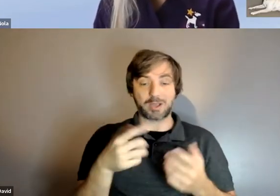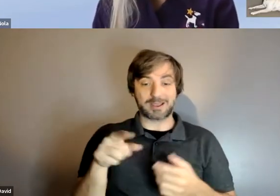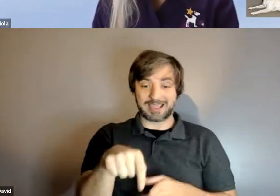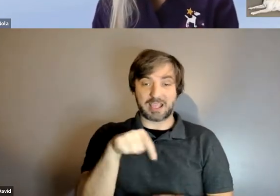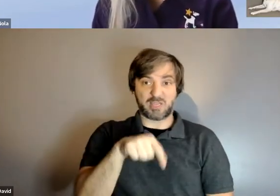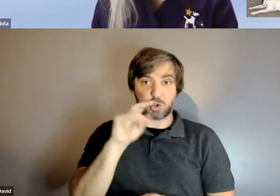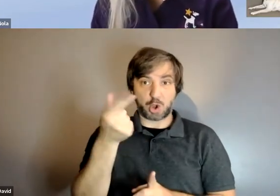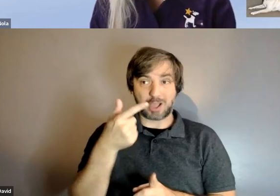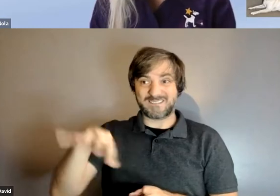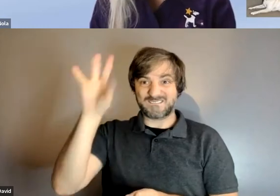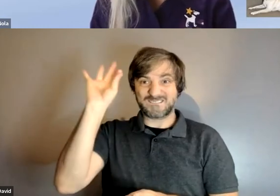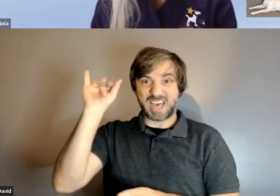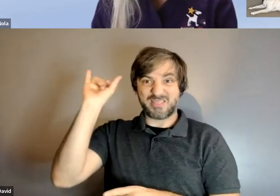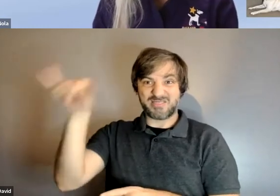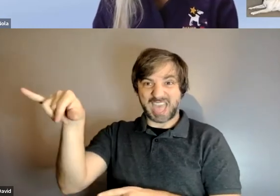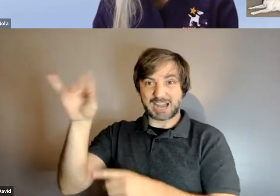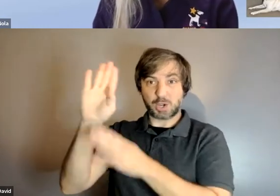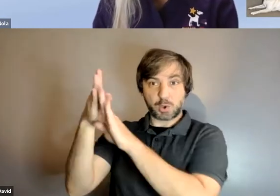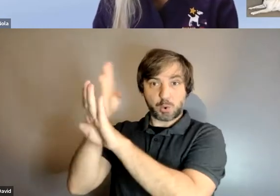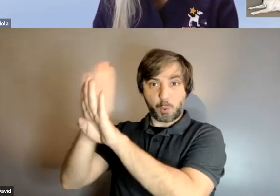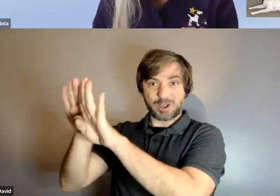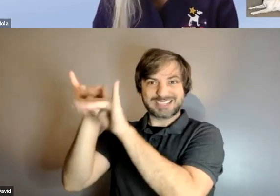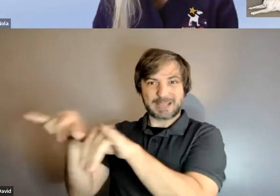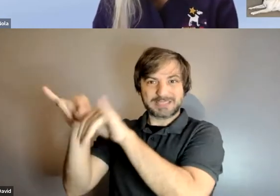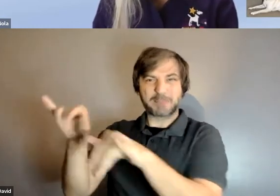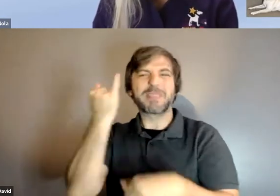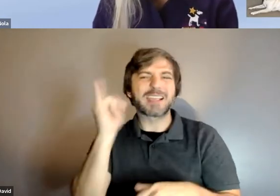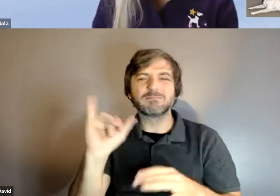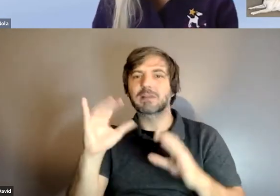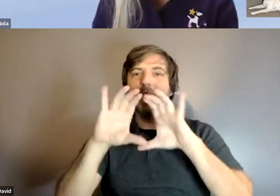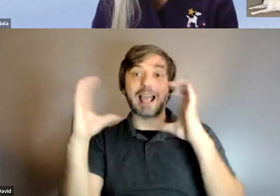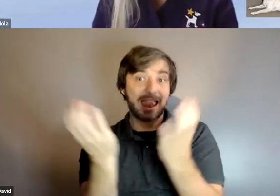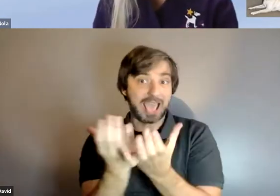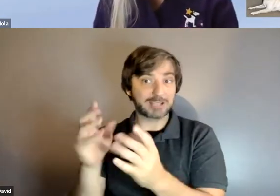all the time every time this is where a guide dog really plays in a huge advantage